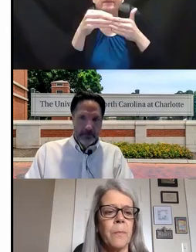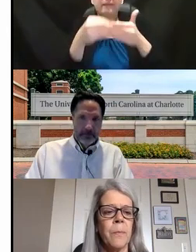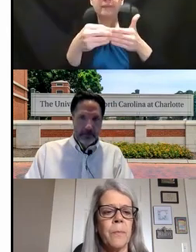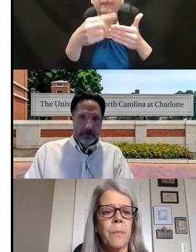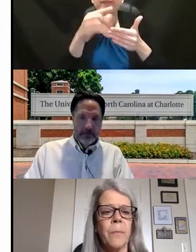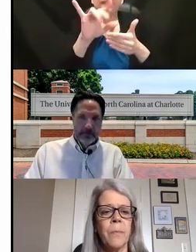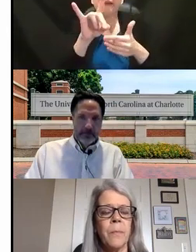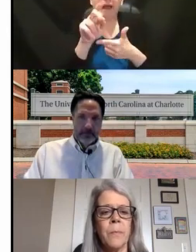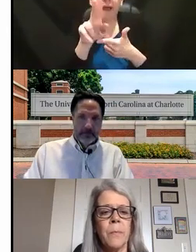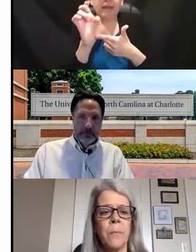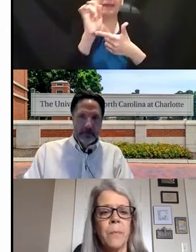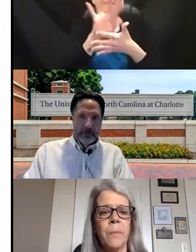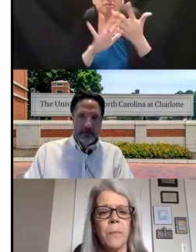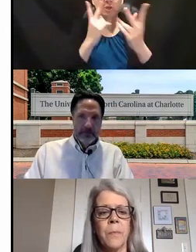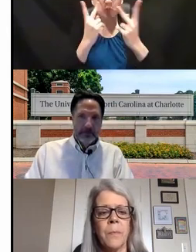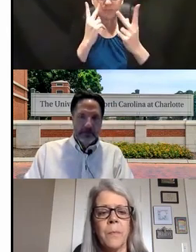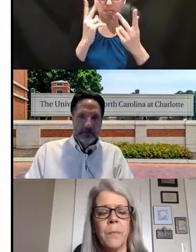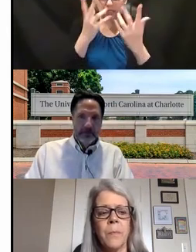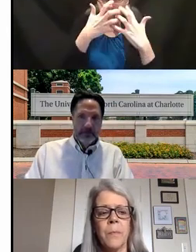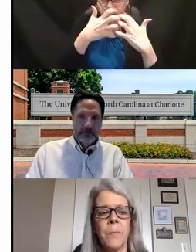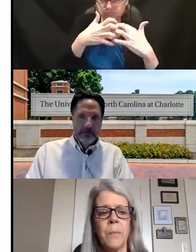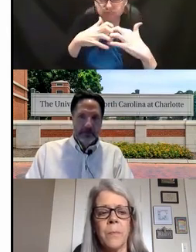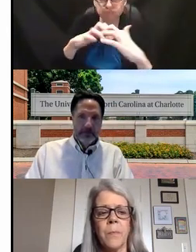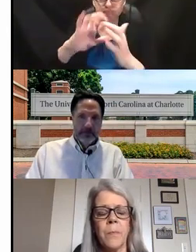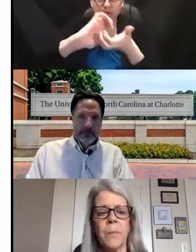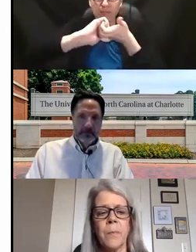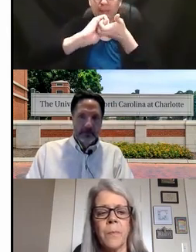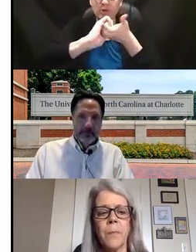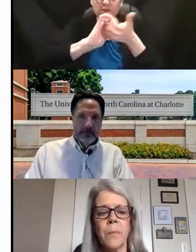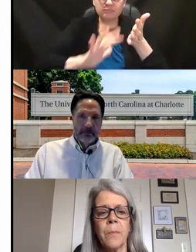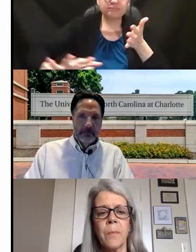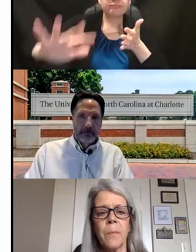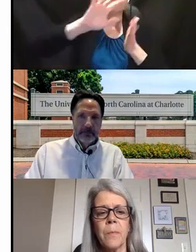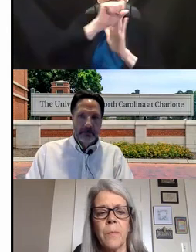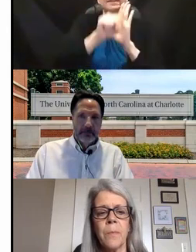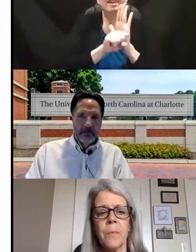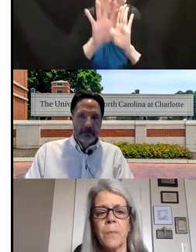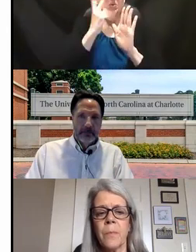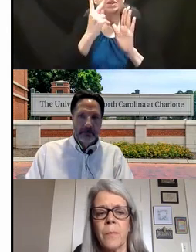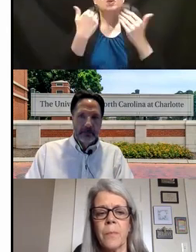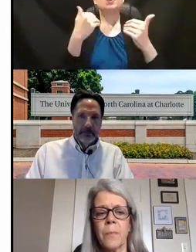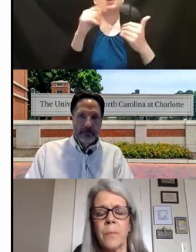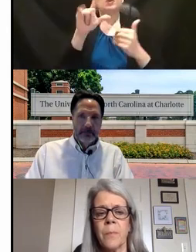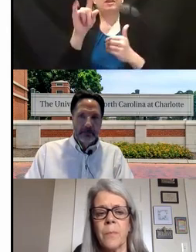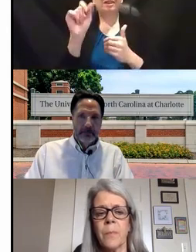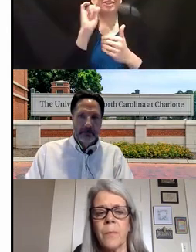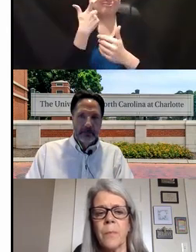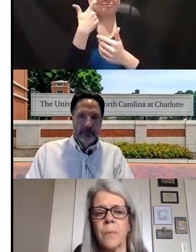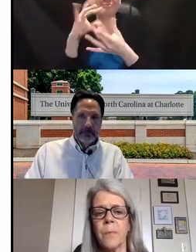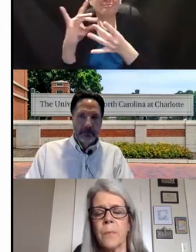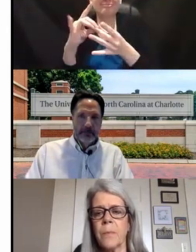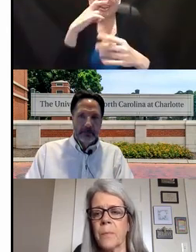part and you see the collaboration working across the state is really when, like Linda said, it's